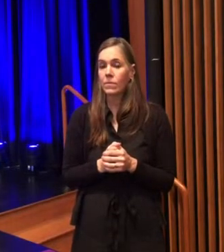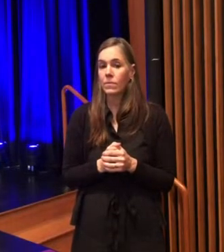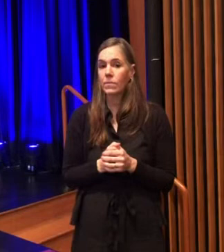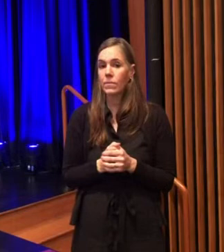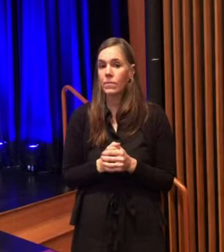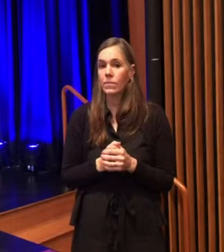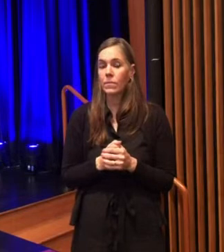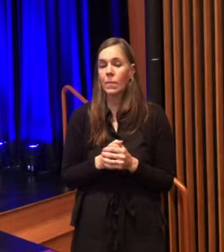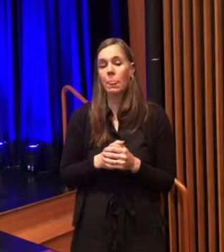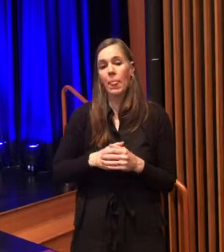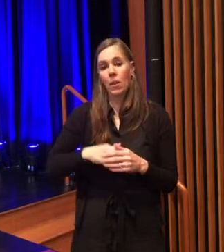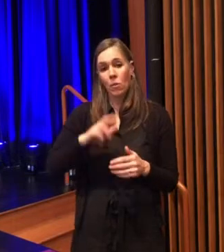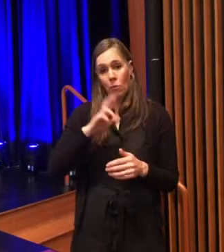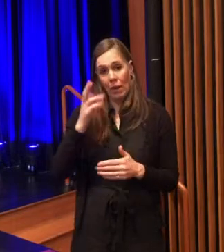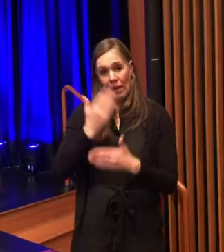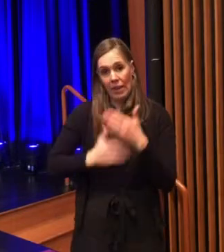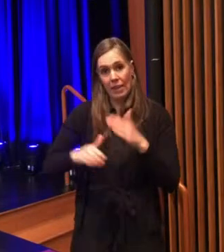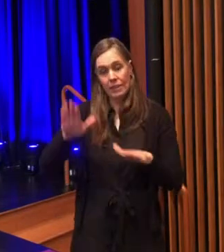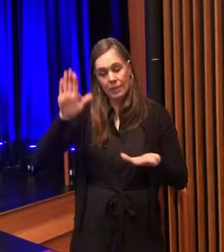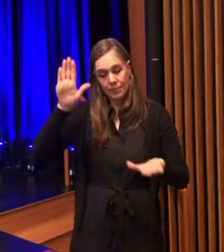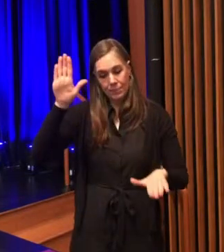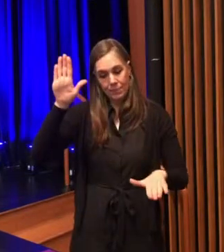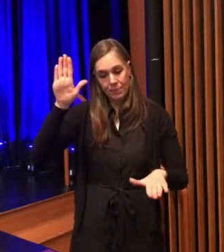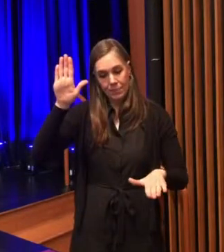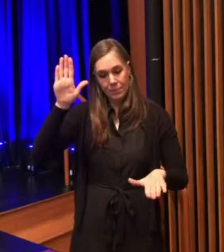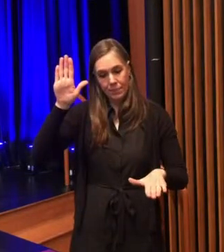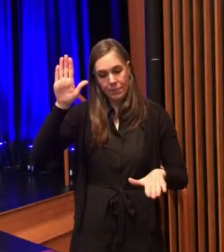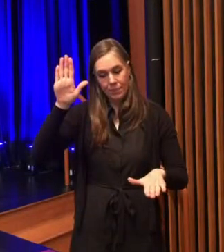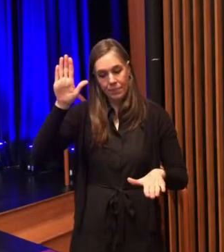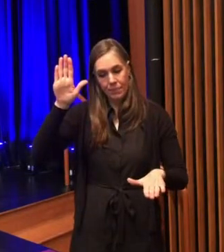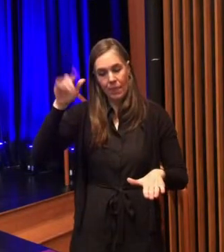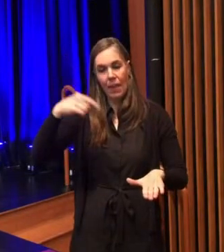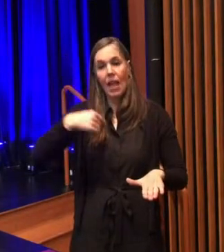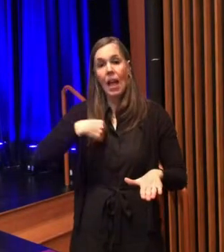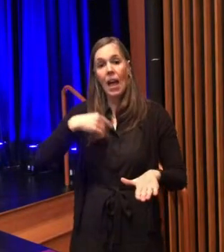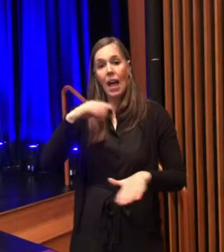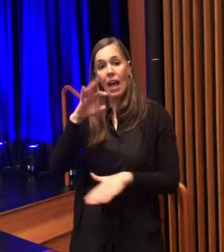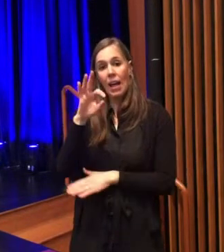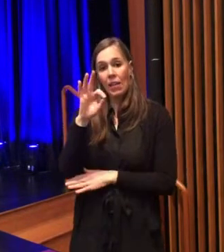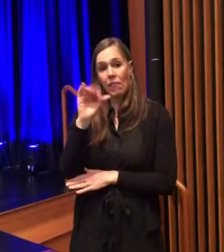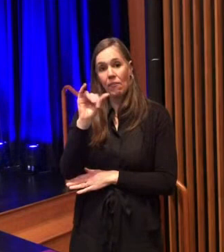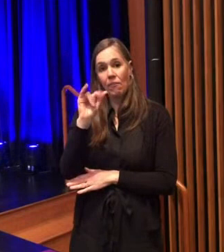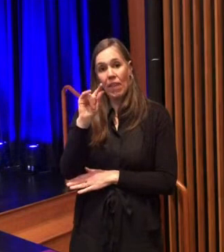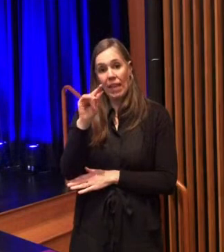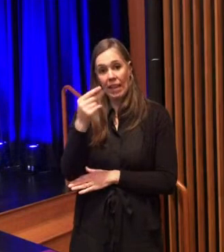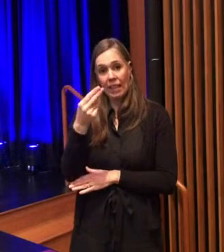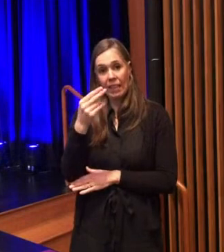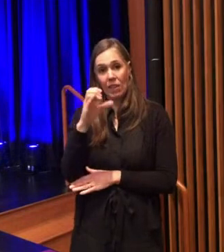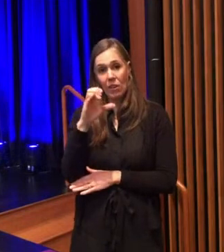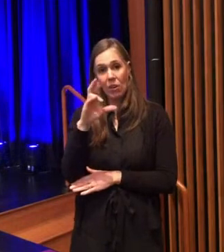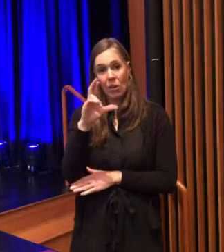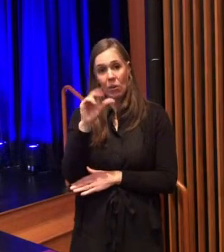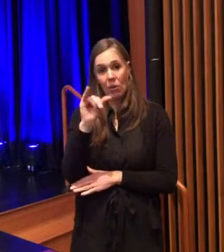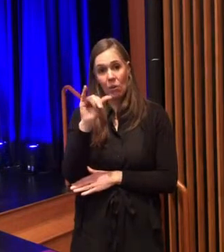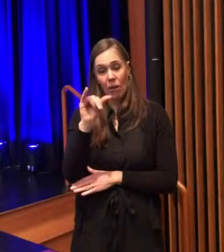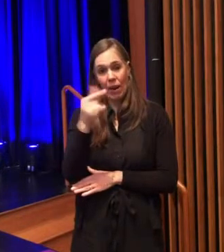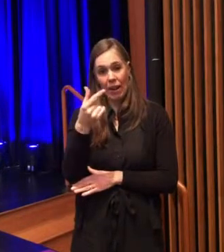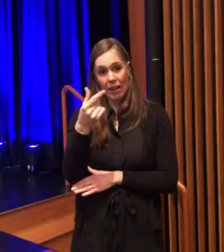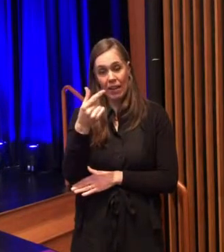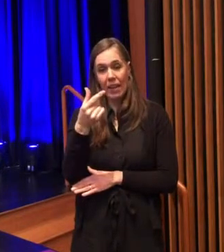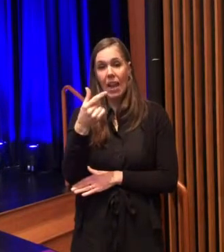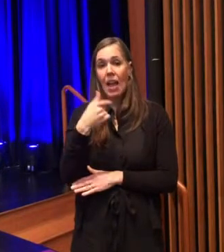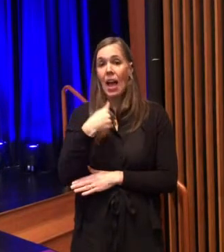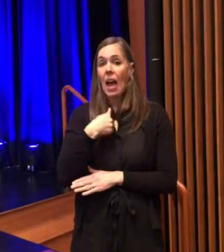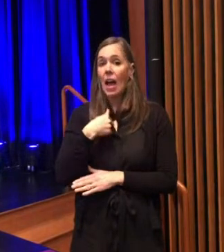councilor craig would you please raise your right hand and repeat after me i faith craig i faith craig being duly elected